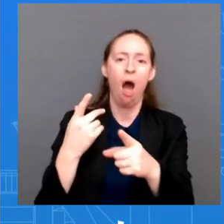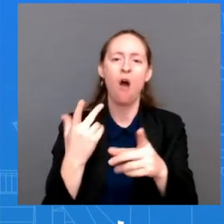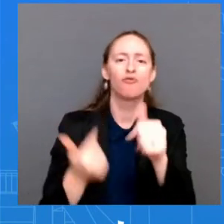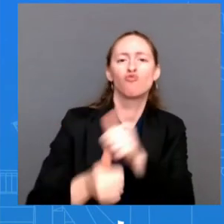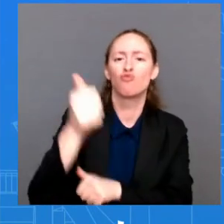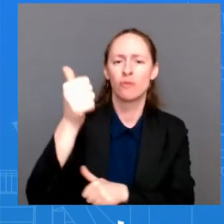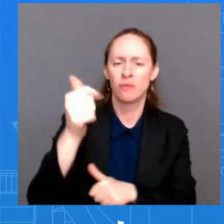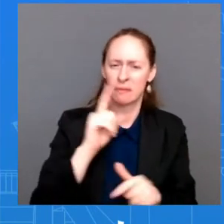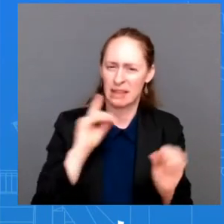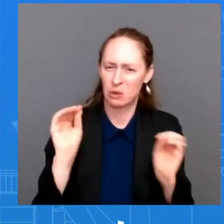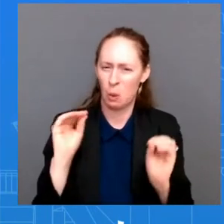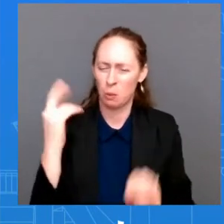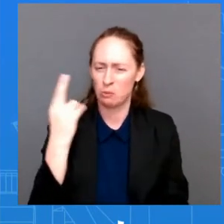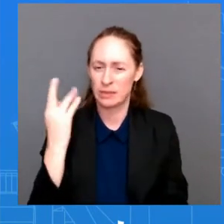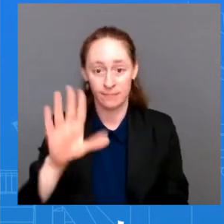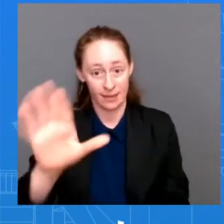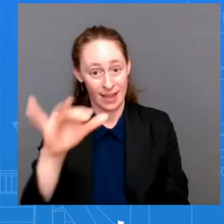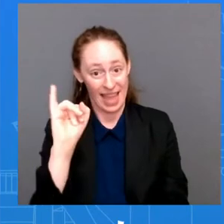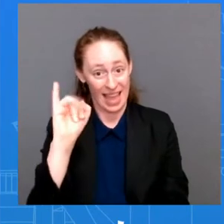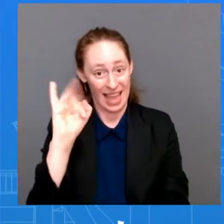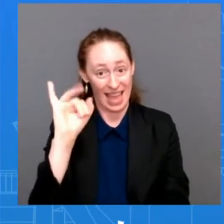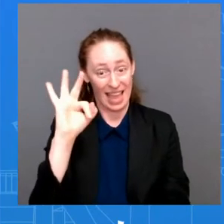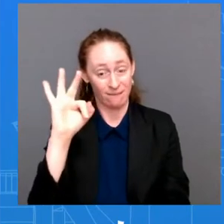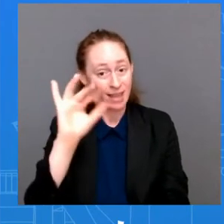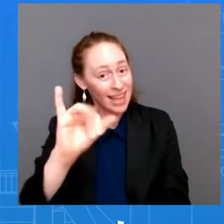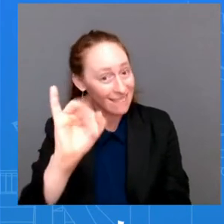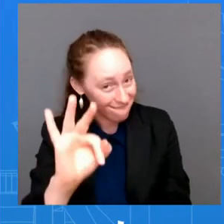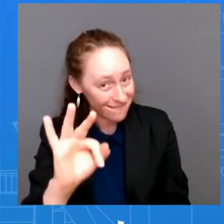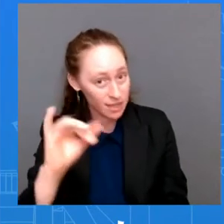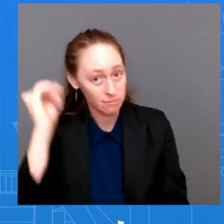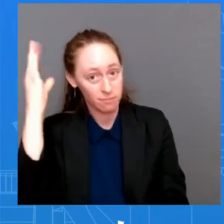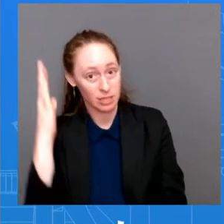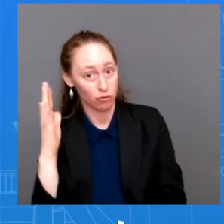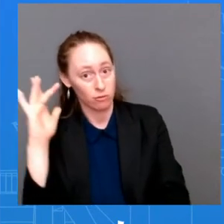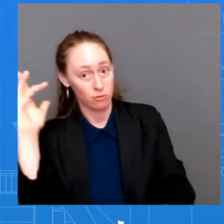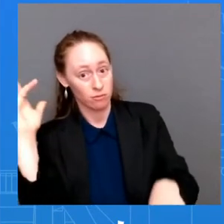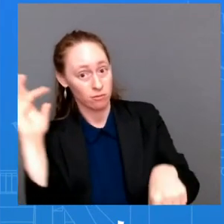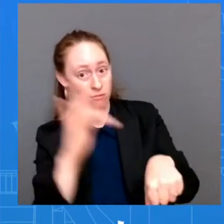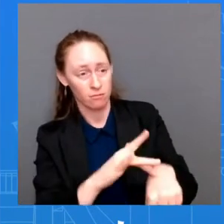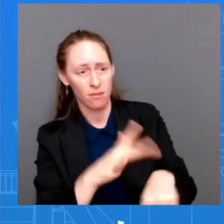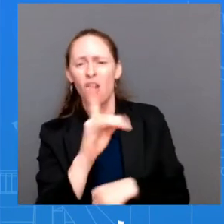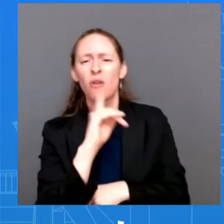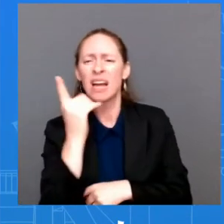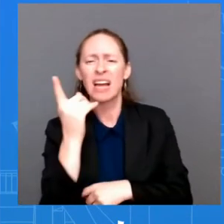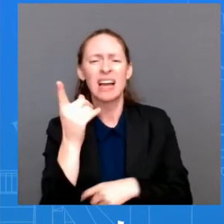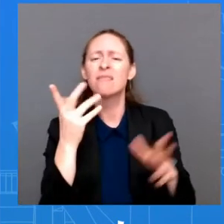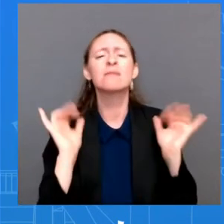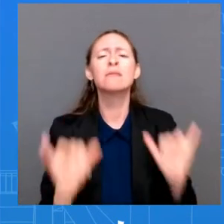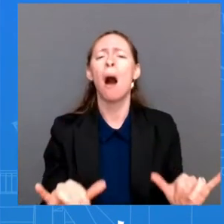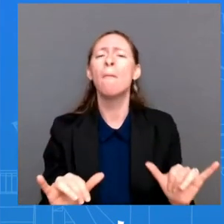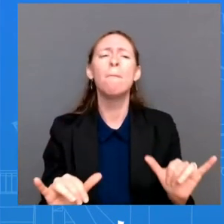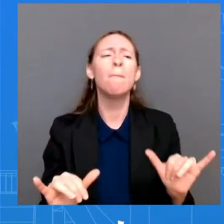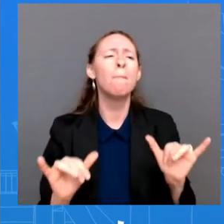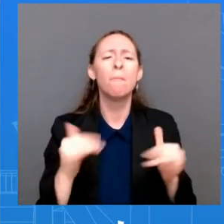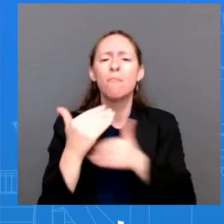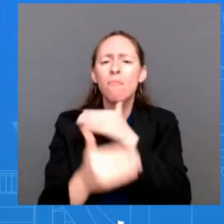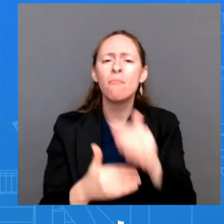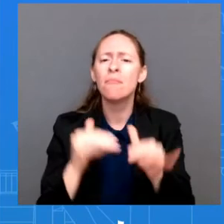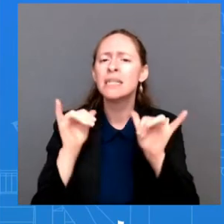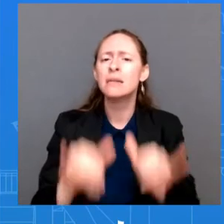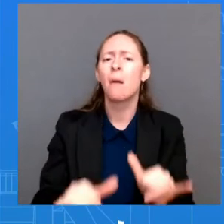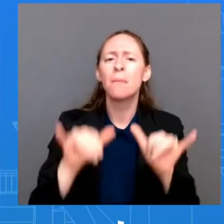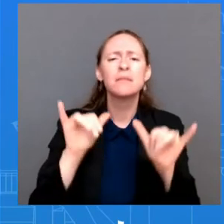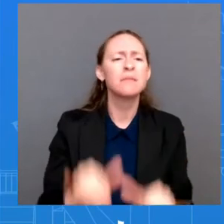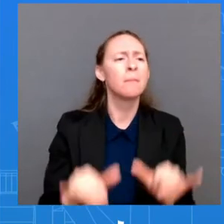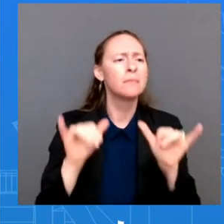completely consistent with what's been done in the past and certainly not at all a statement about any